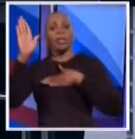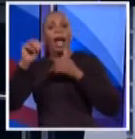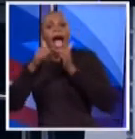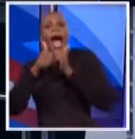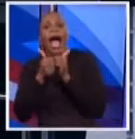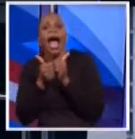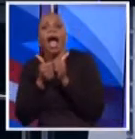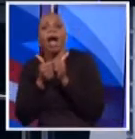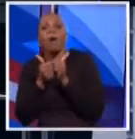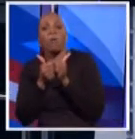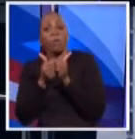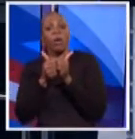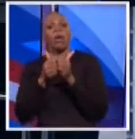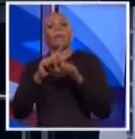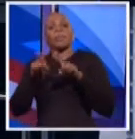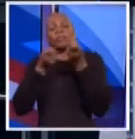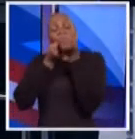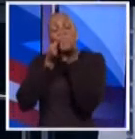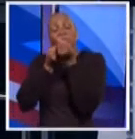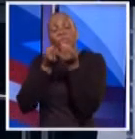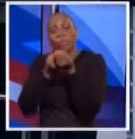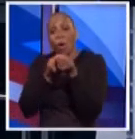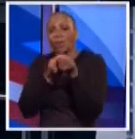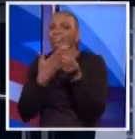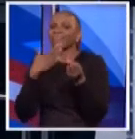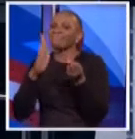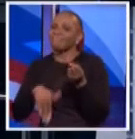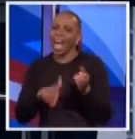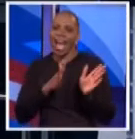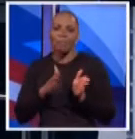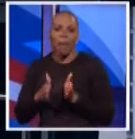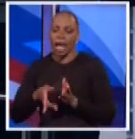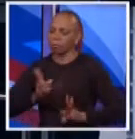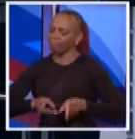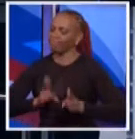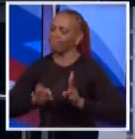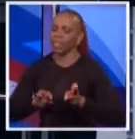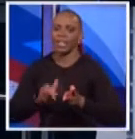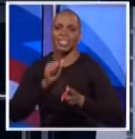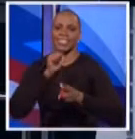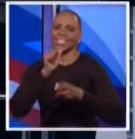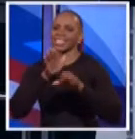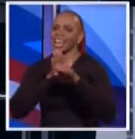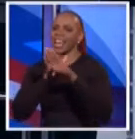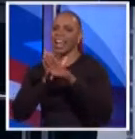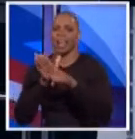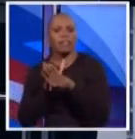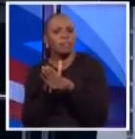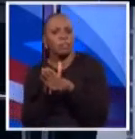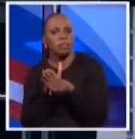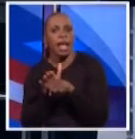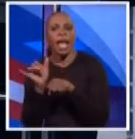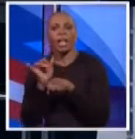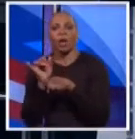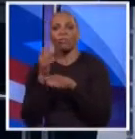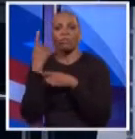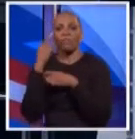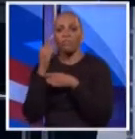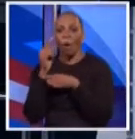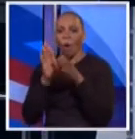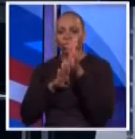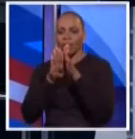a way that was ambiguous. You ended up supporting it. It's a bad plan. It was rushed through. There was inadequate review. It was a cave to developers.